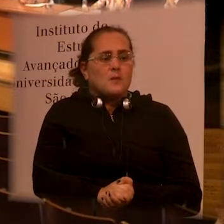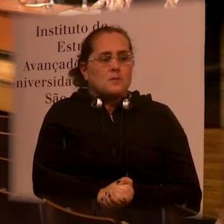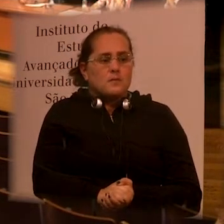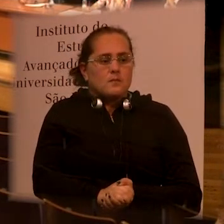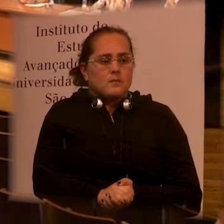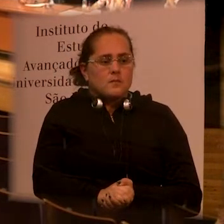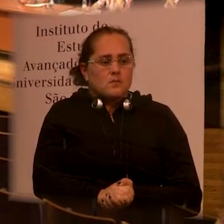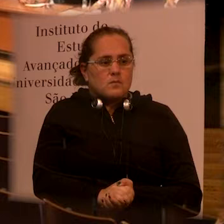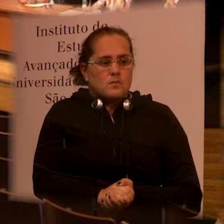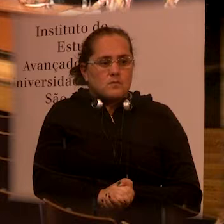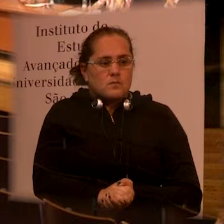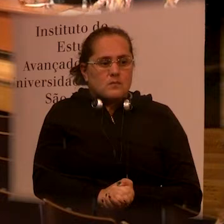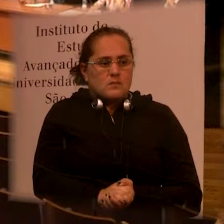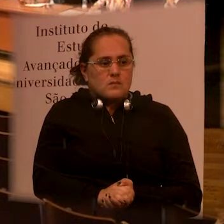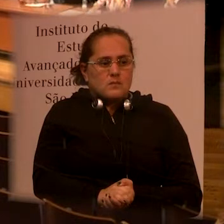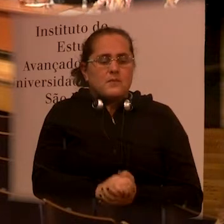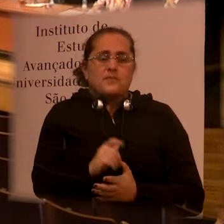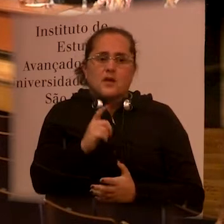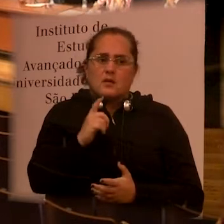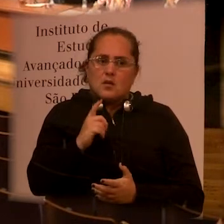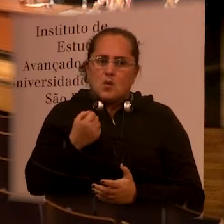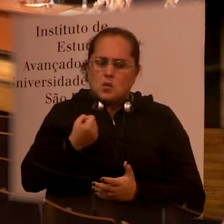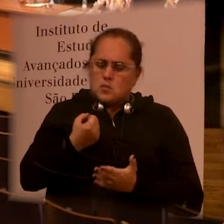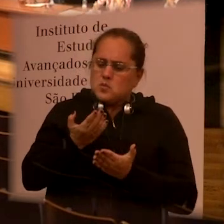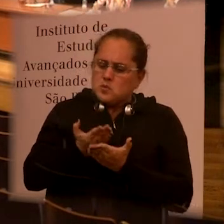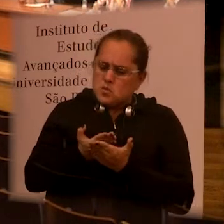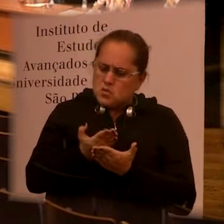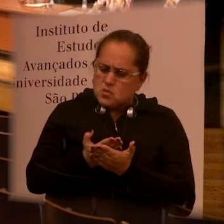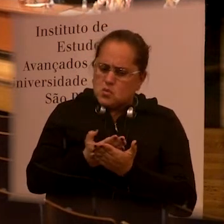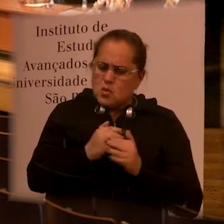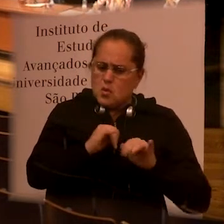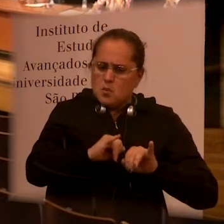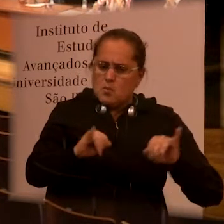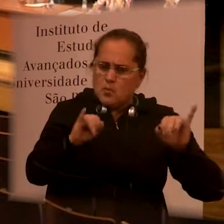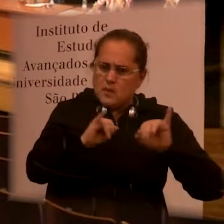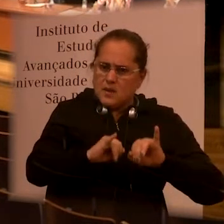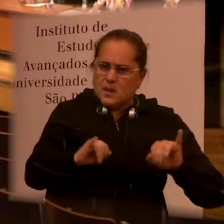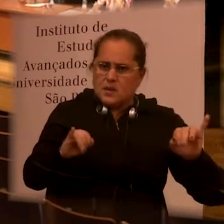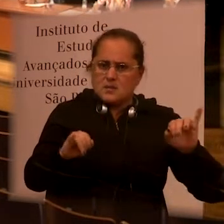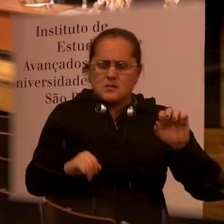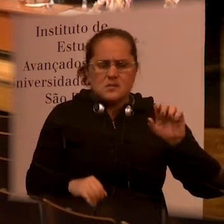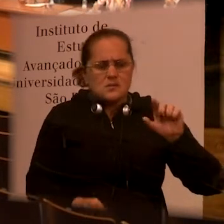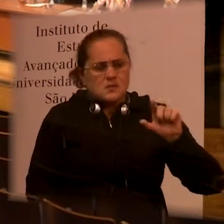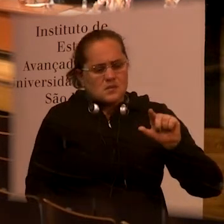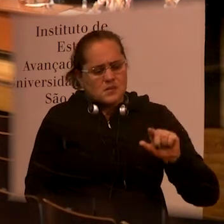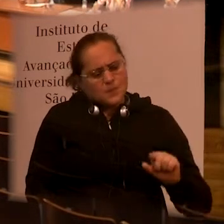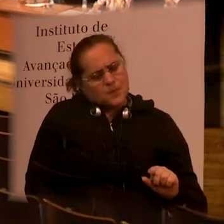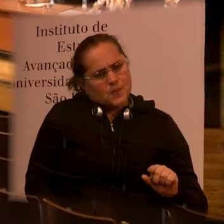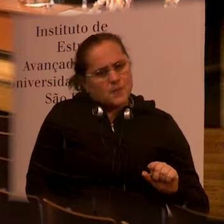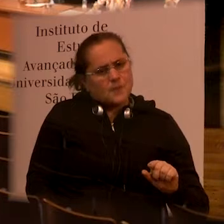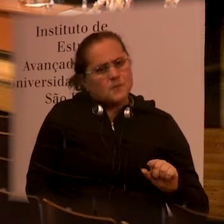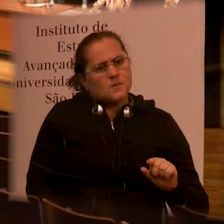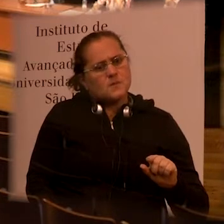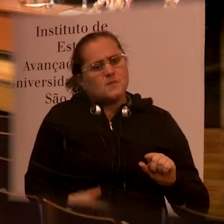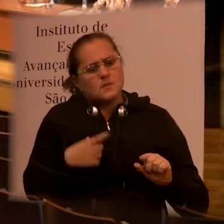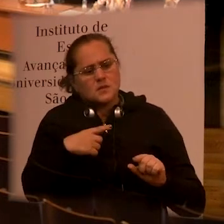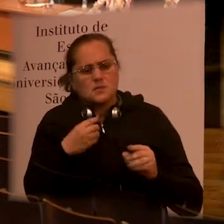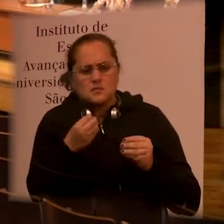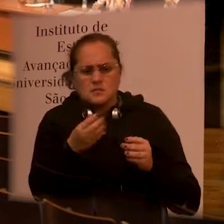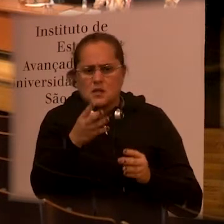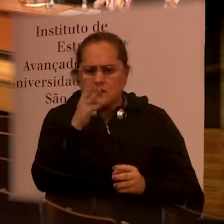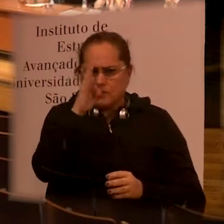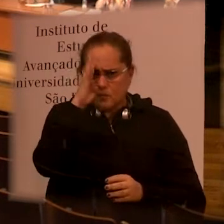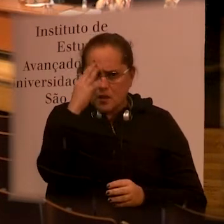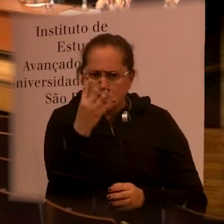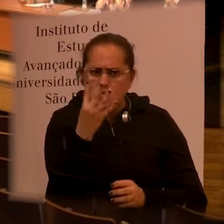the few number of studies that were published and that would bring us more solutions